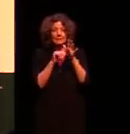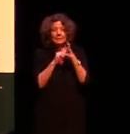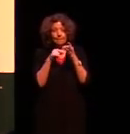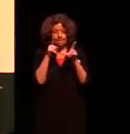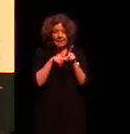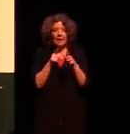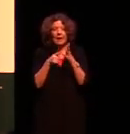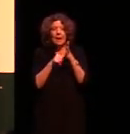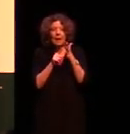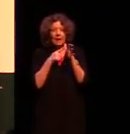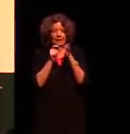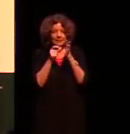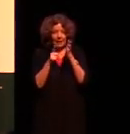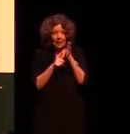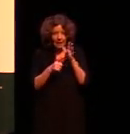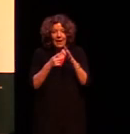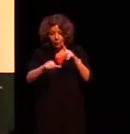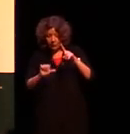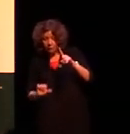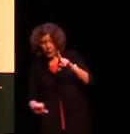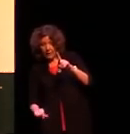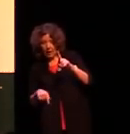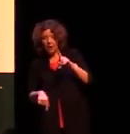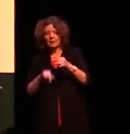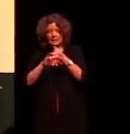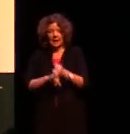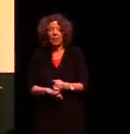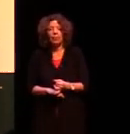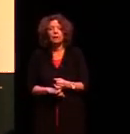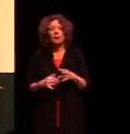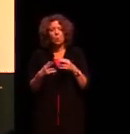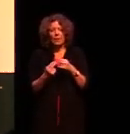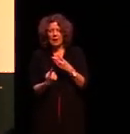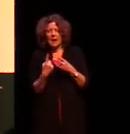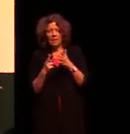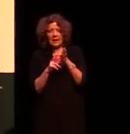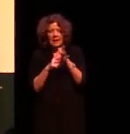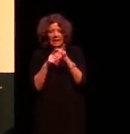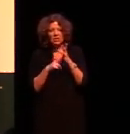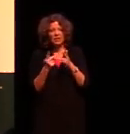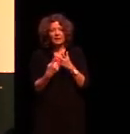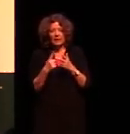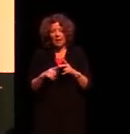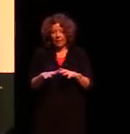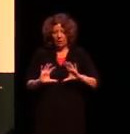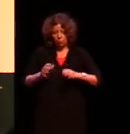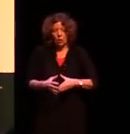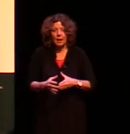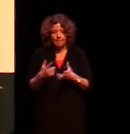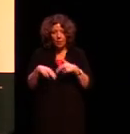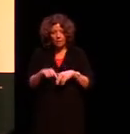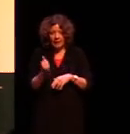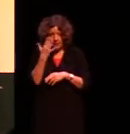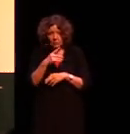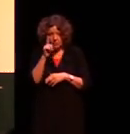the Beast Plover, and further down with the Yuin Nation, which is the Butterwung is a tribe of the Yuin,